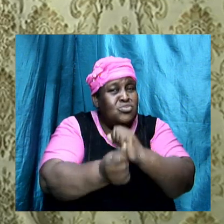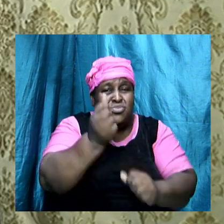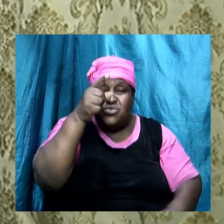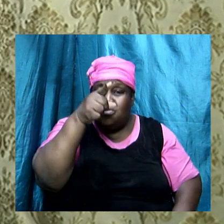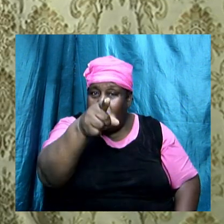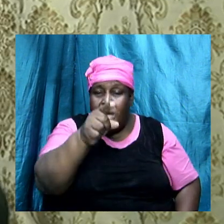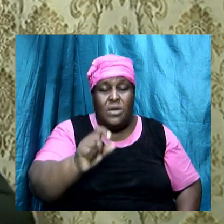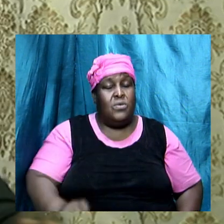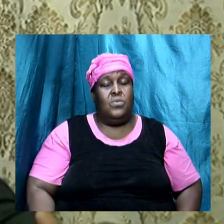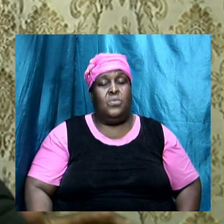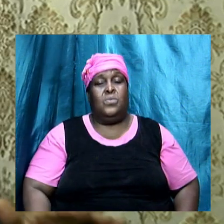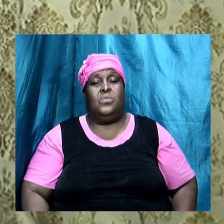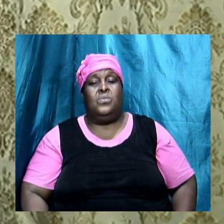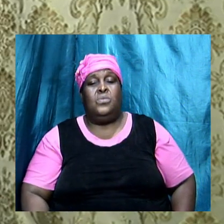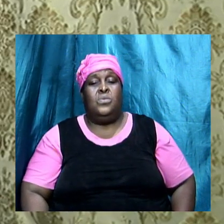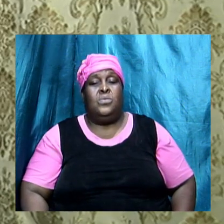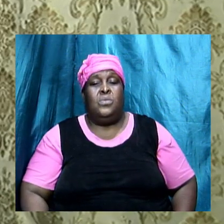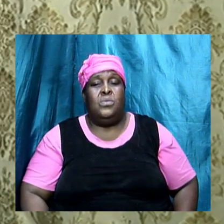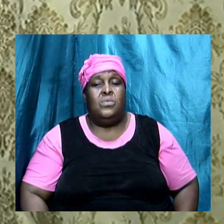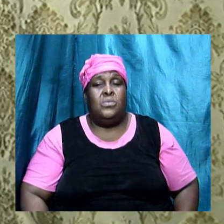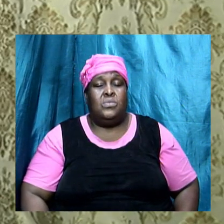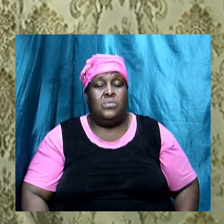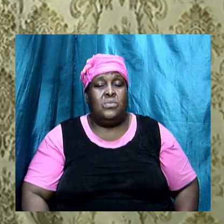to mash up your life.